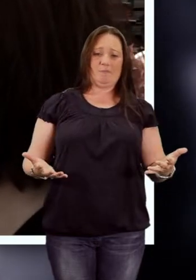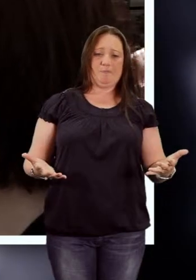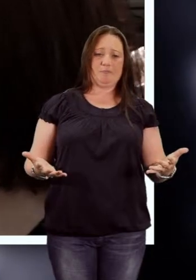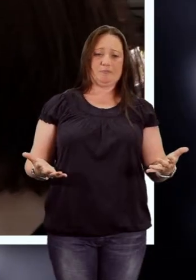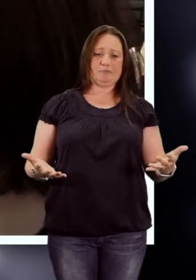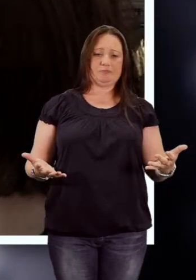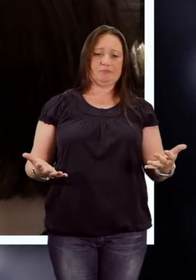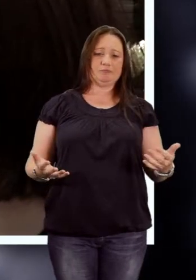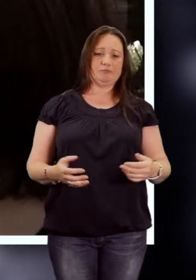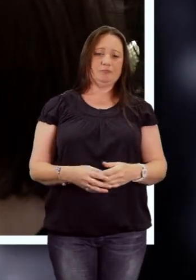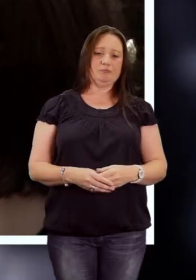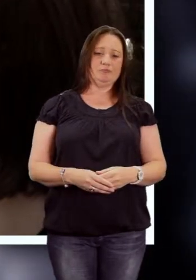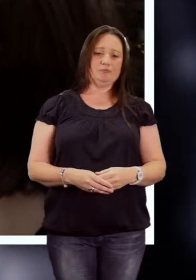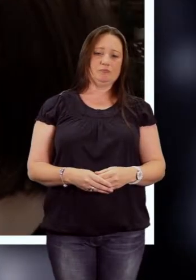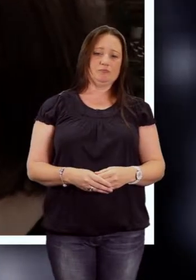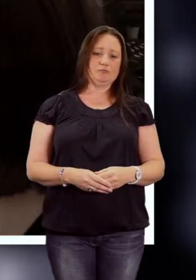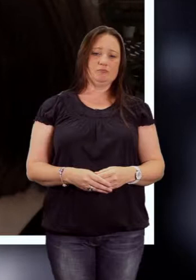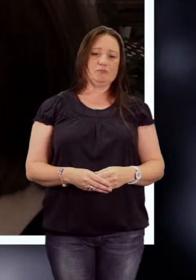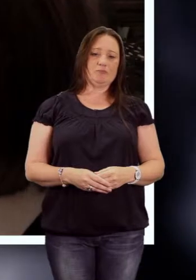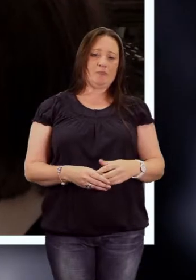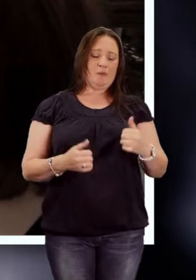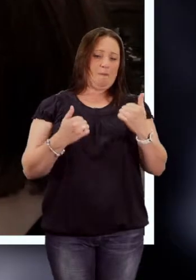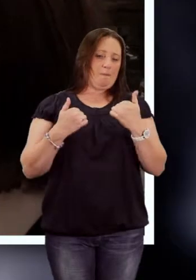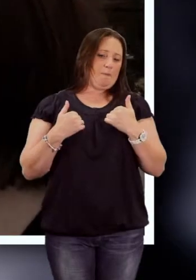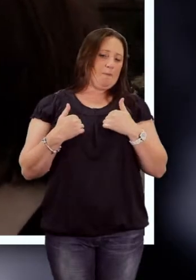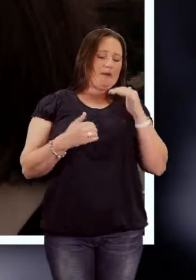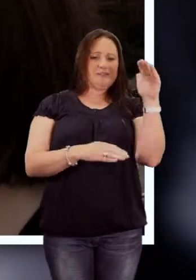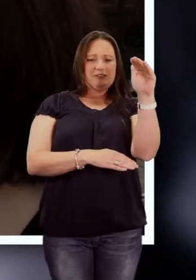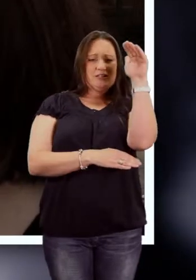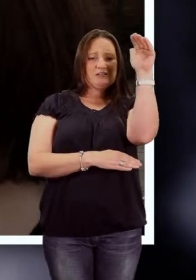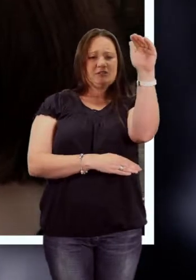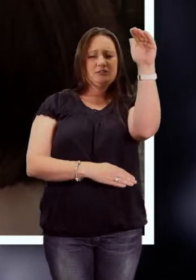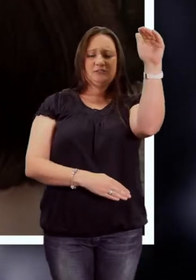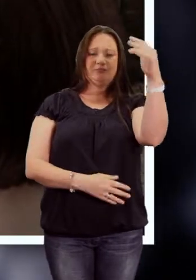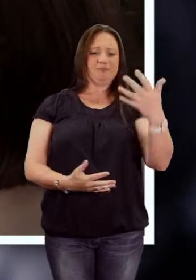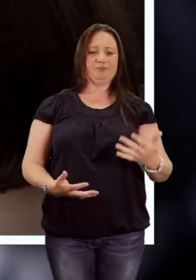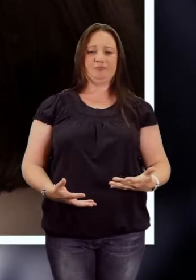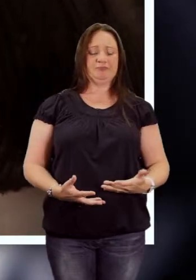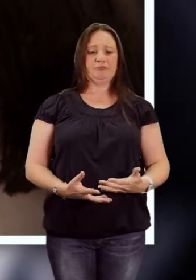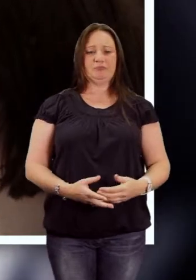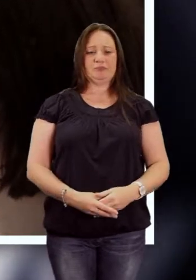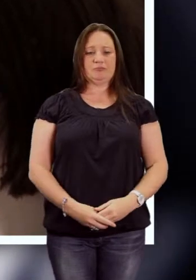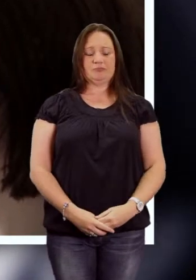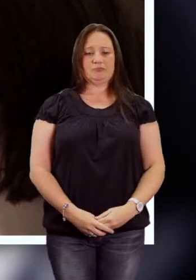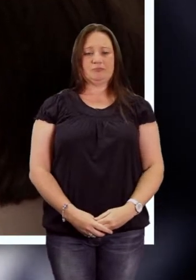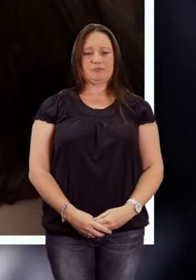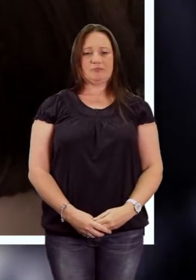am? This is not my destiny.